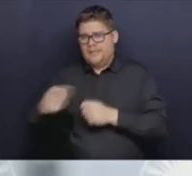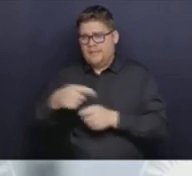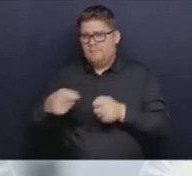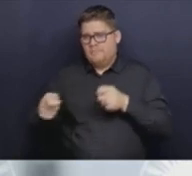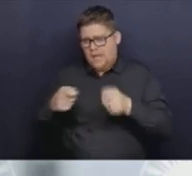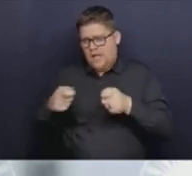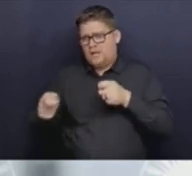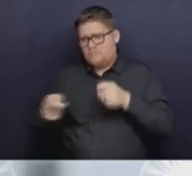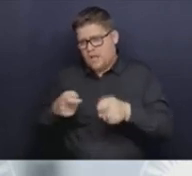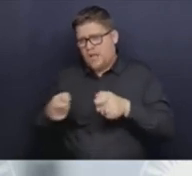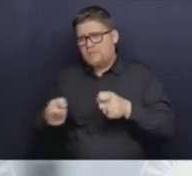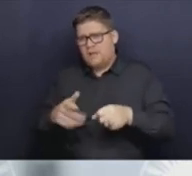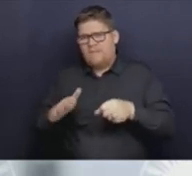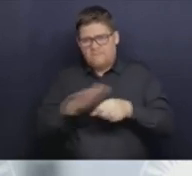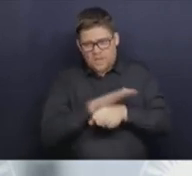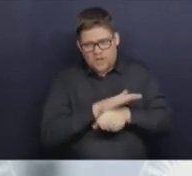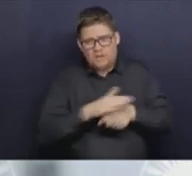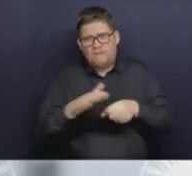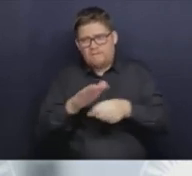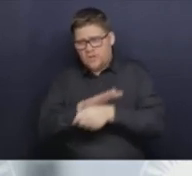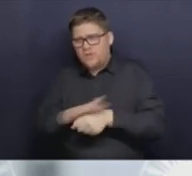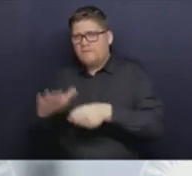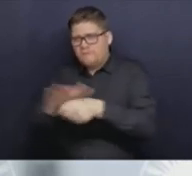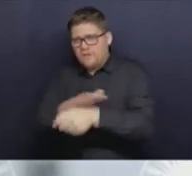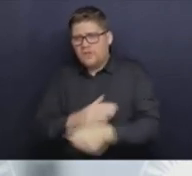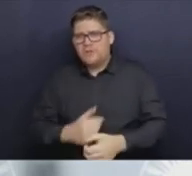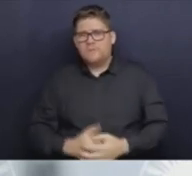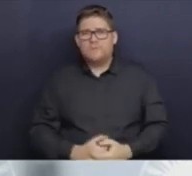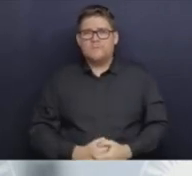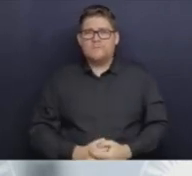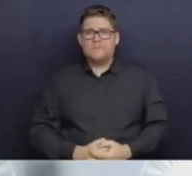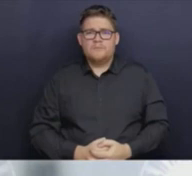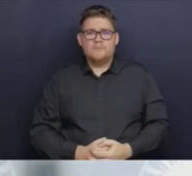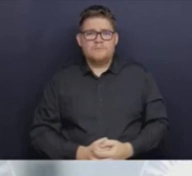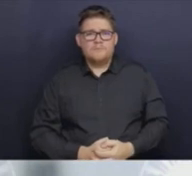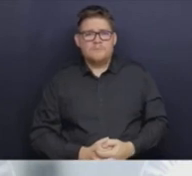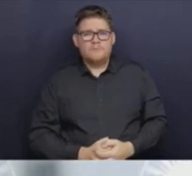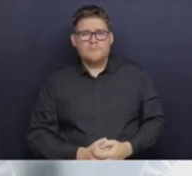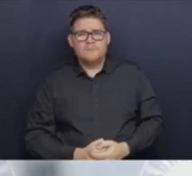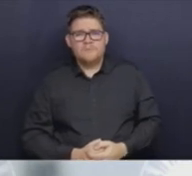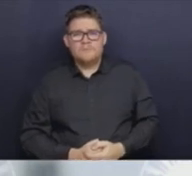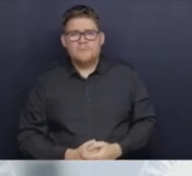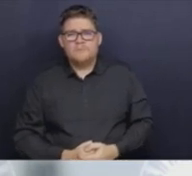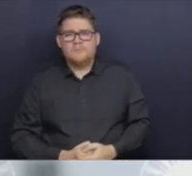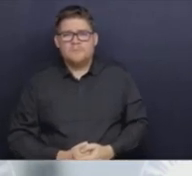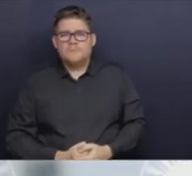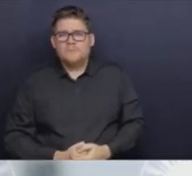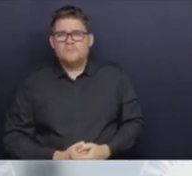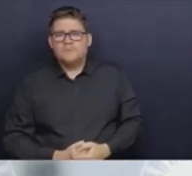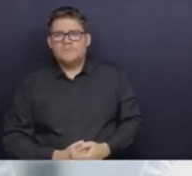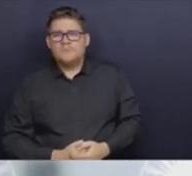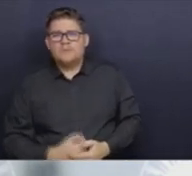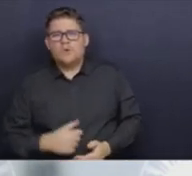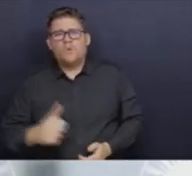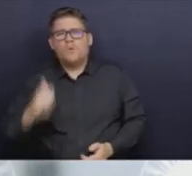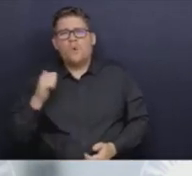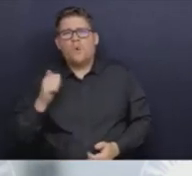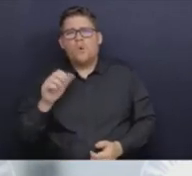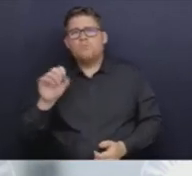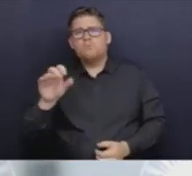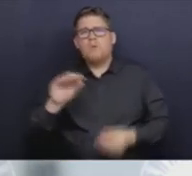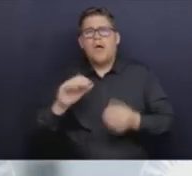So I wouldn't say that the number of people in hospitals today is a low number. It's a historically